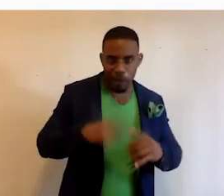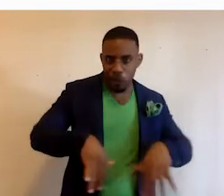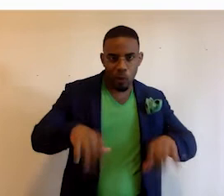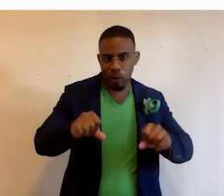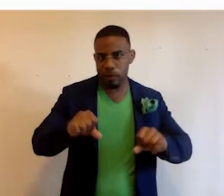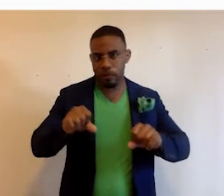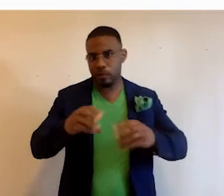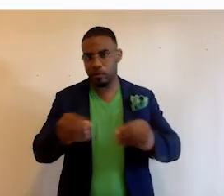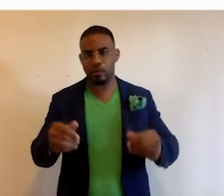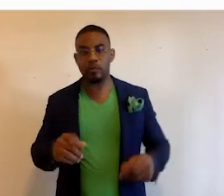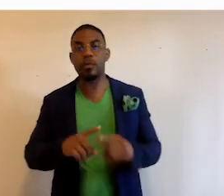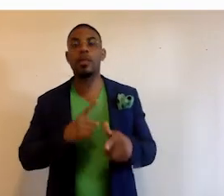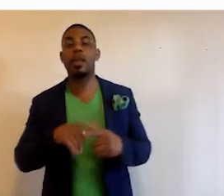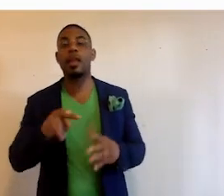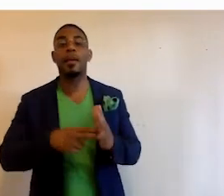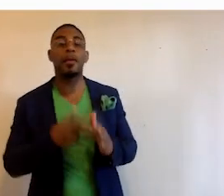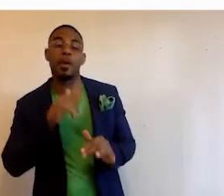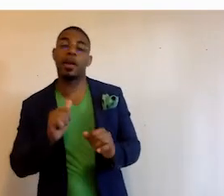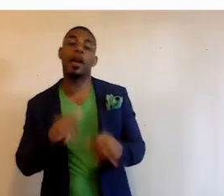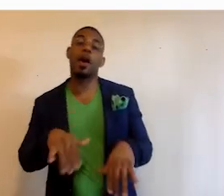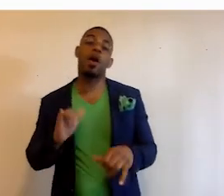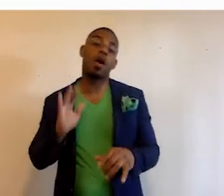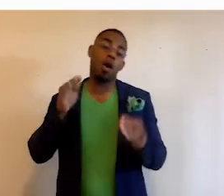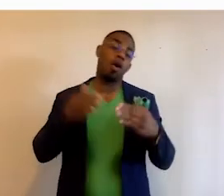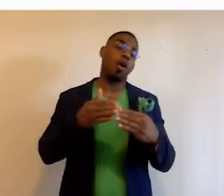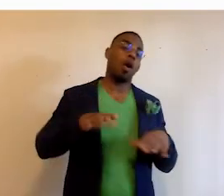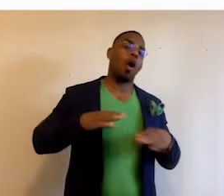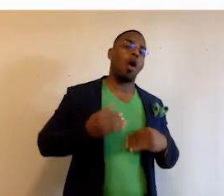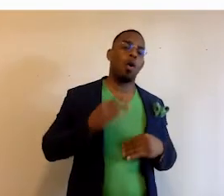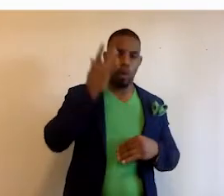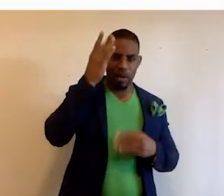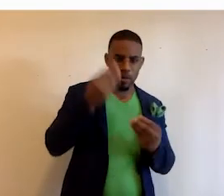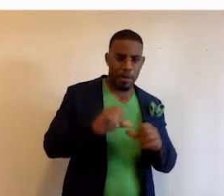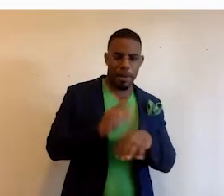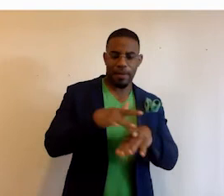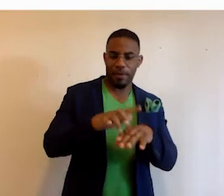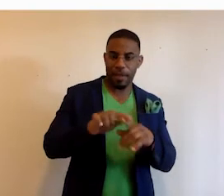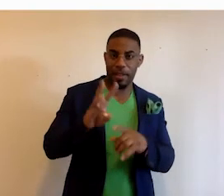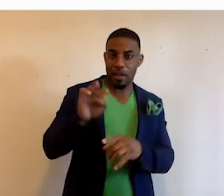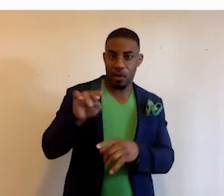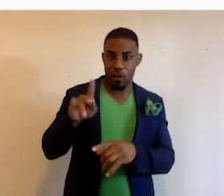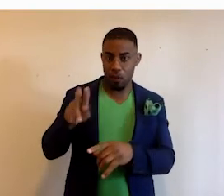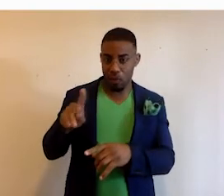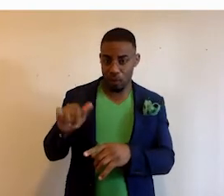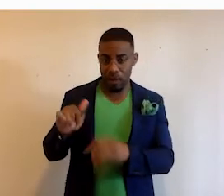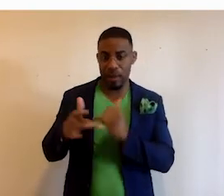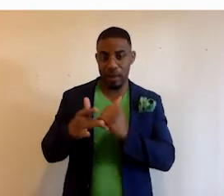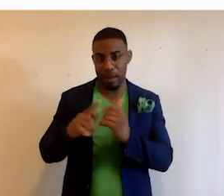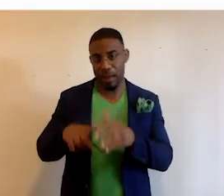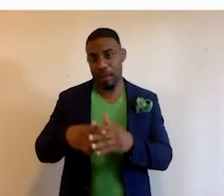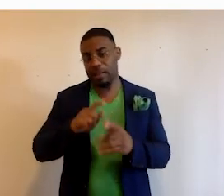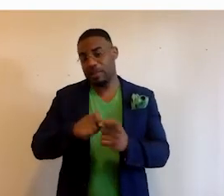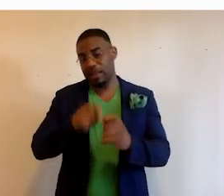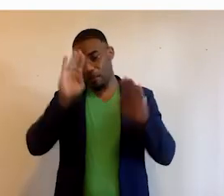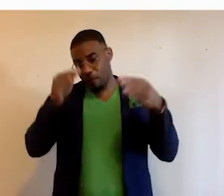a cloud solution. But that does mean that we can own our own intellectual property and make that available. And the Wakanda Technology Initiative is specifically